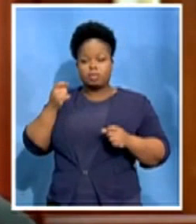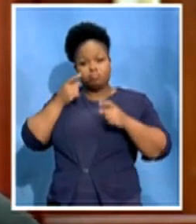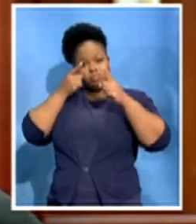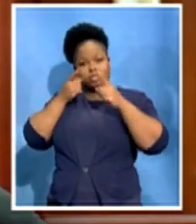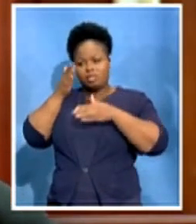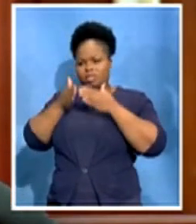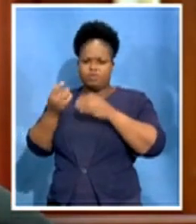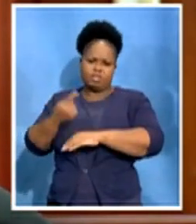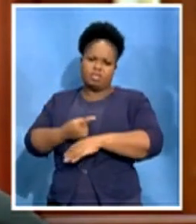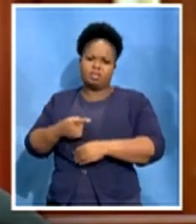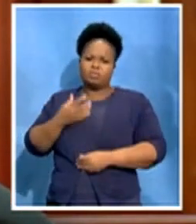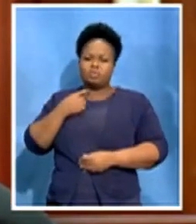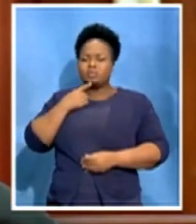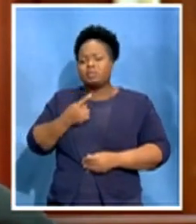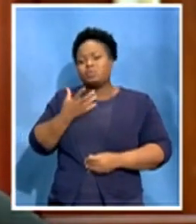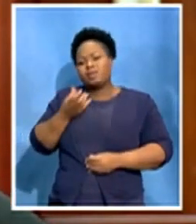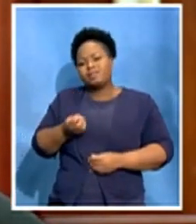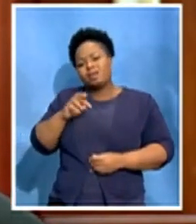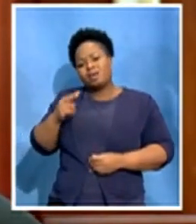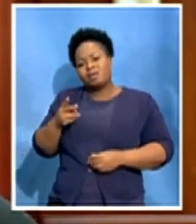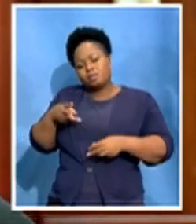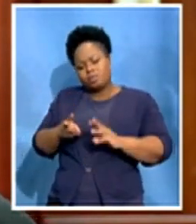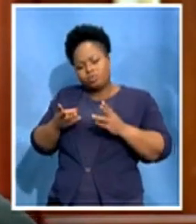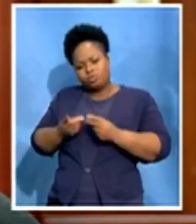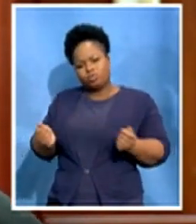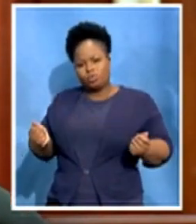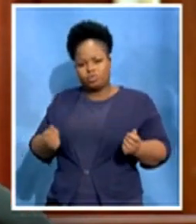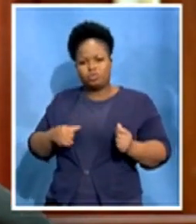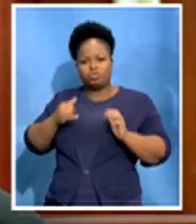other than just cutting people's heads at the SABC.